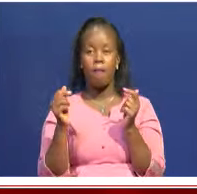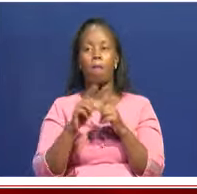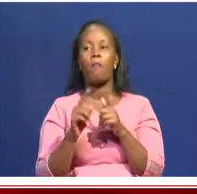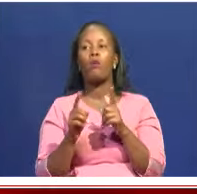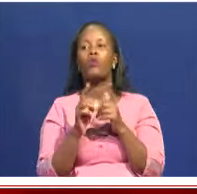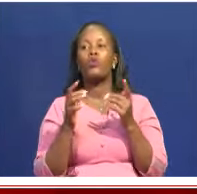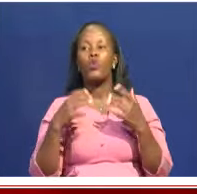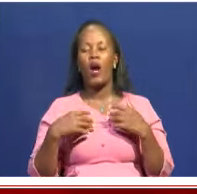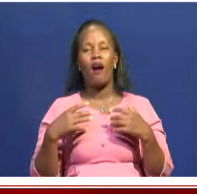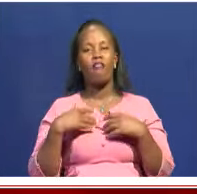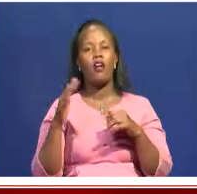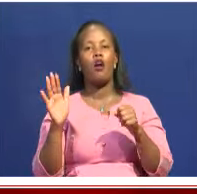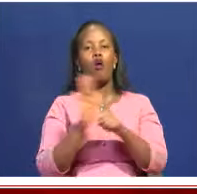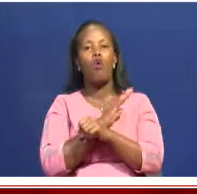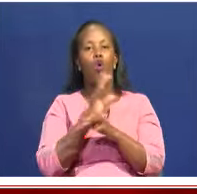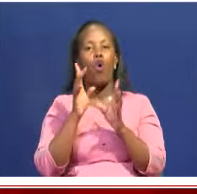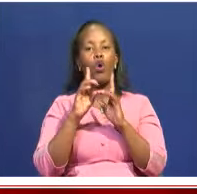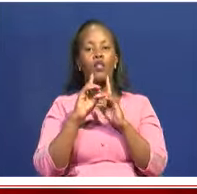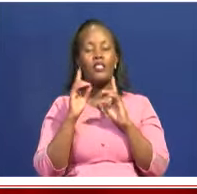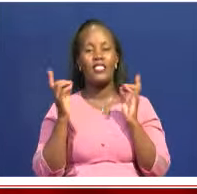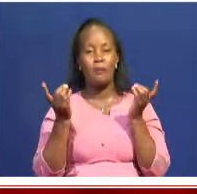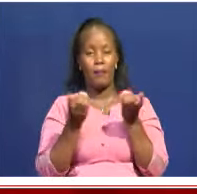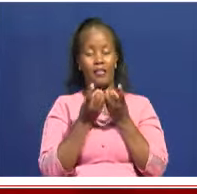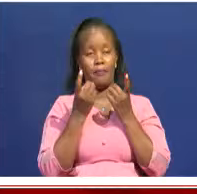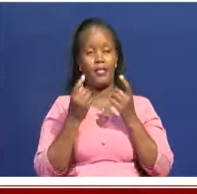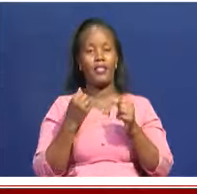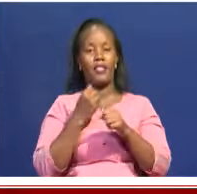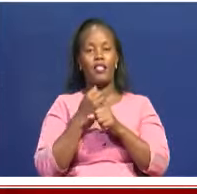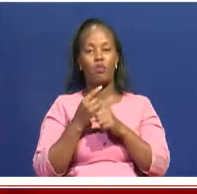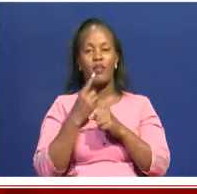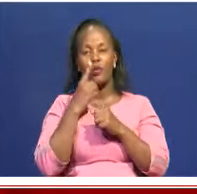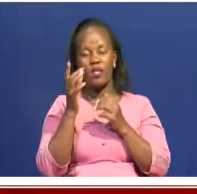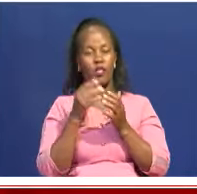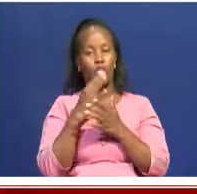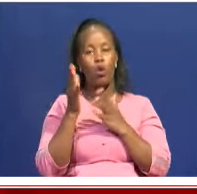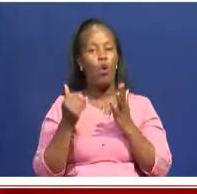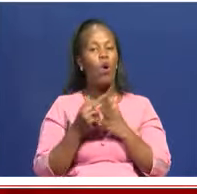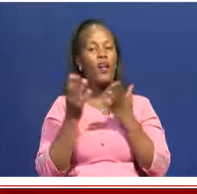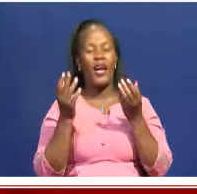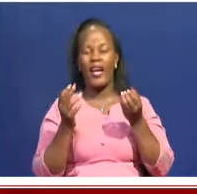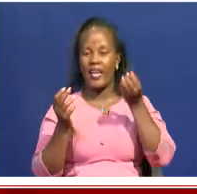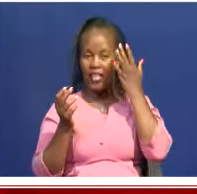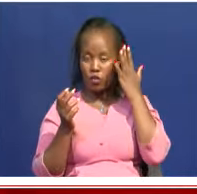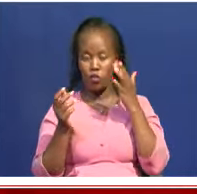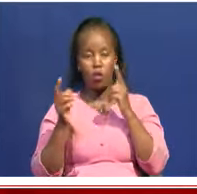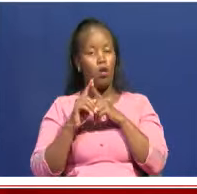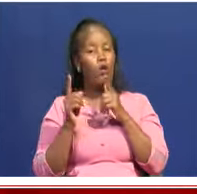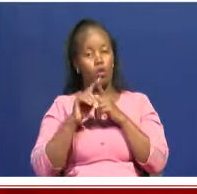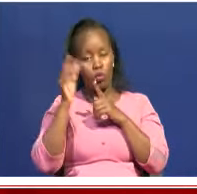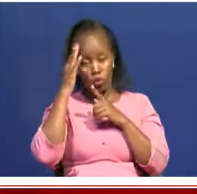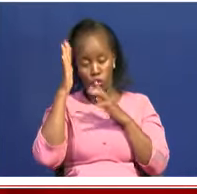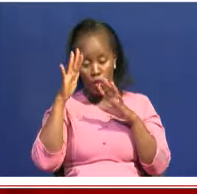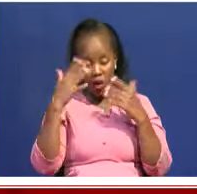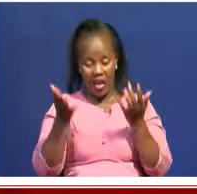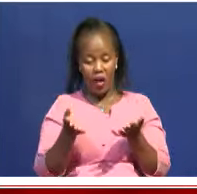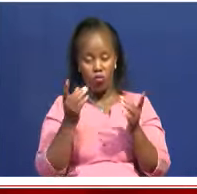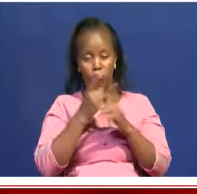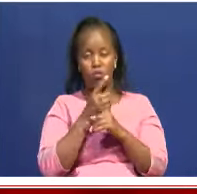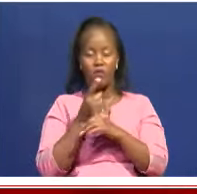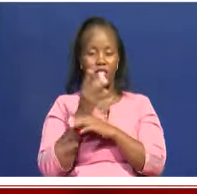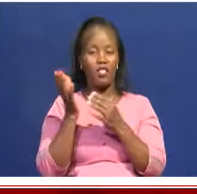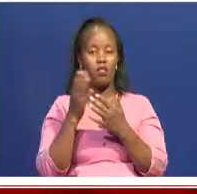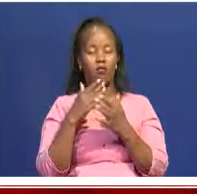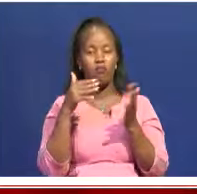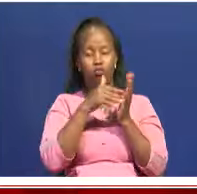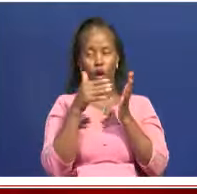whole department that deals with ensuring that the curators actually understand and see how those fossils and objects are kept